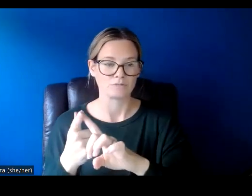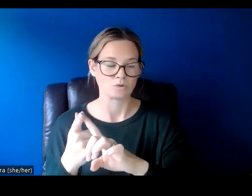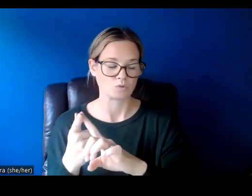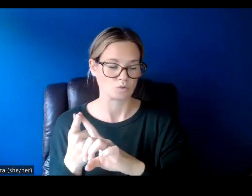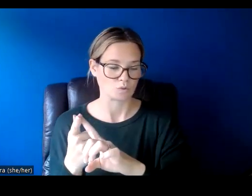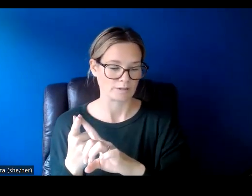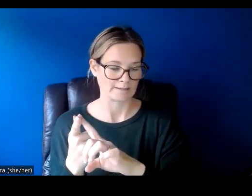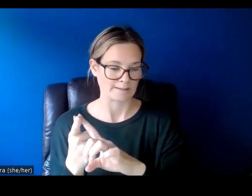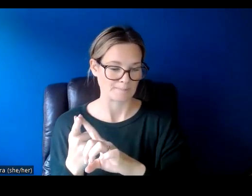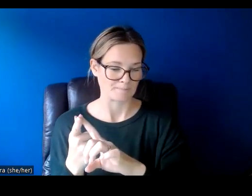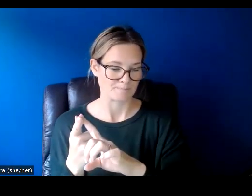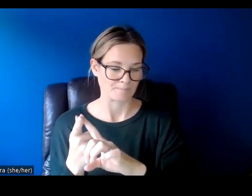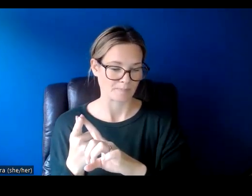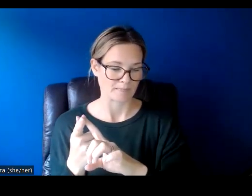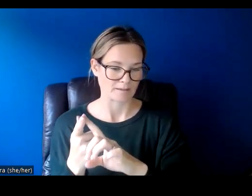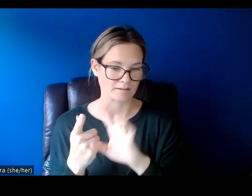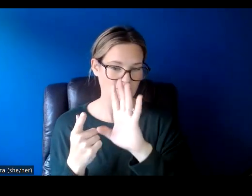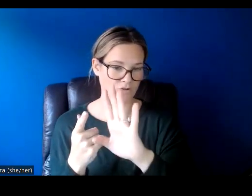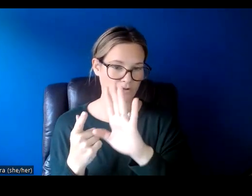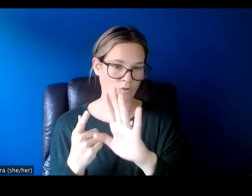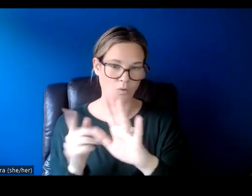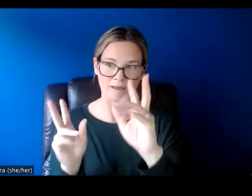to your theme.